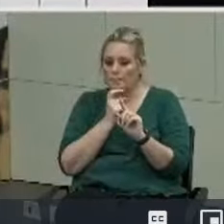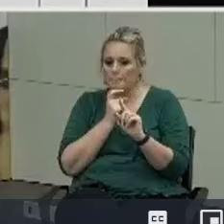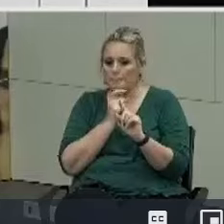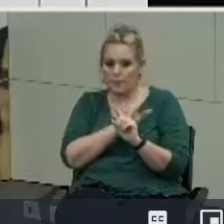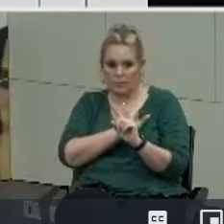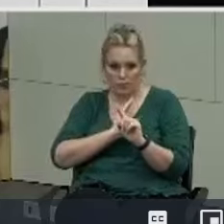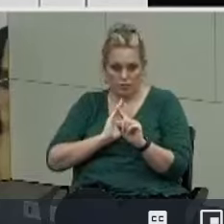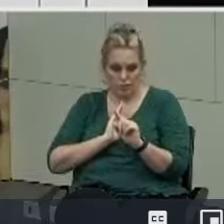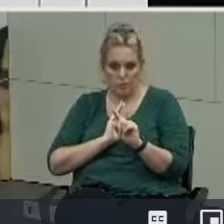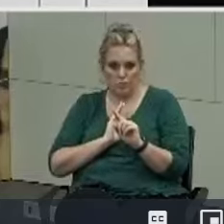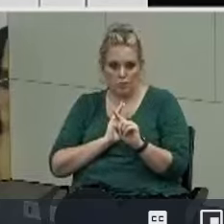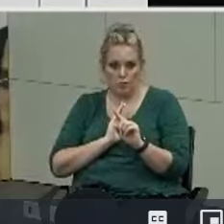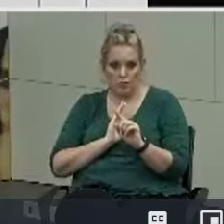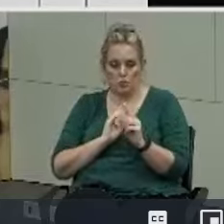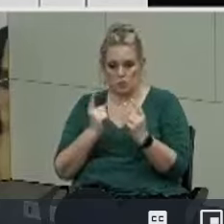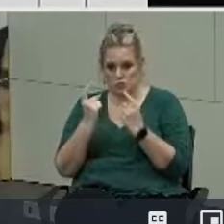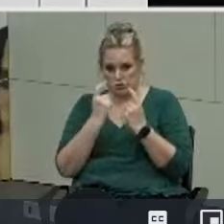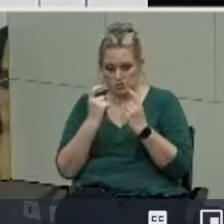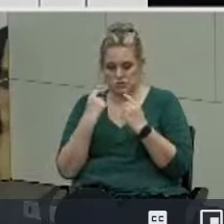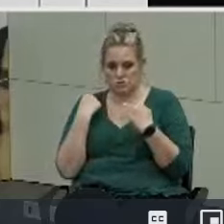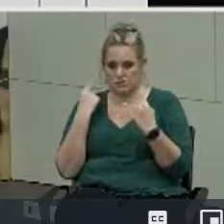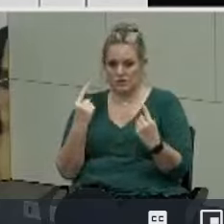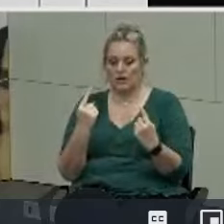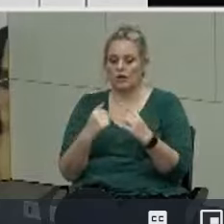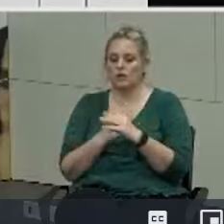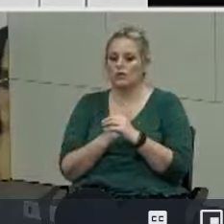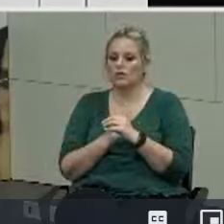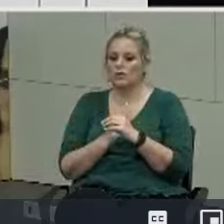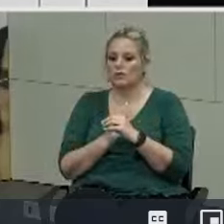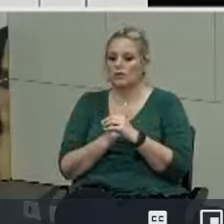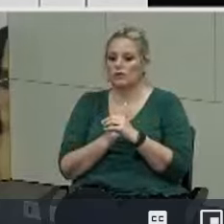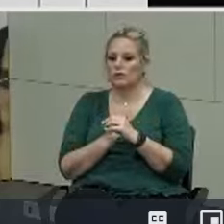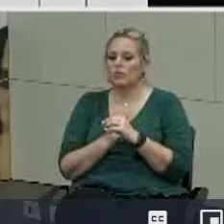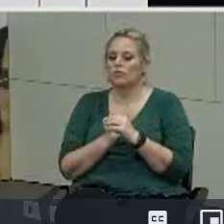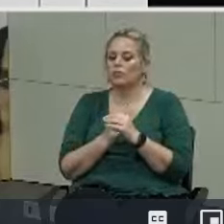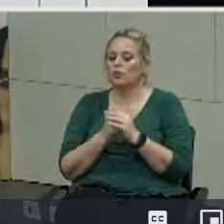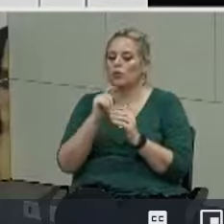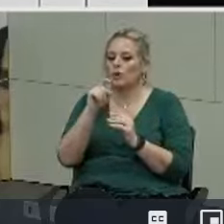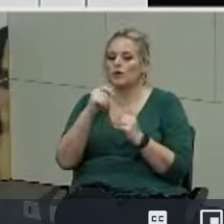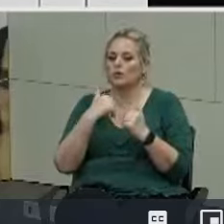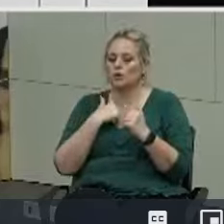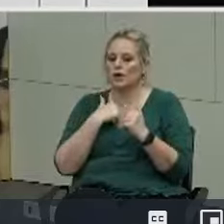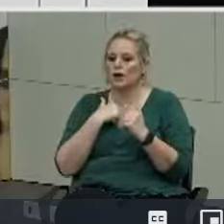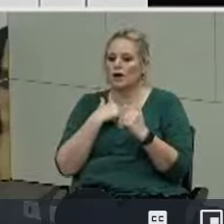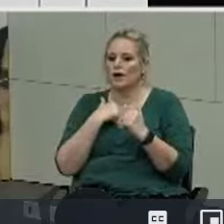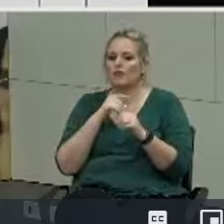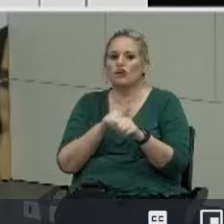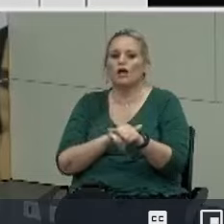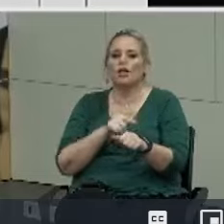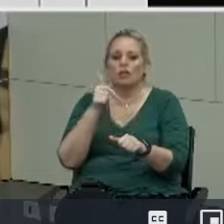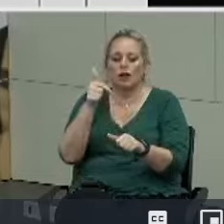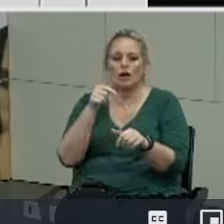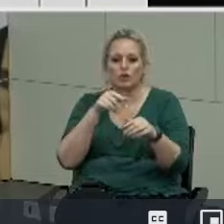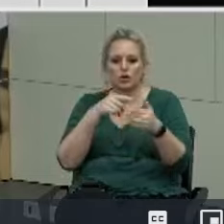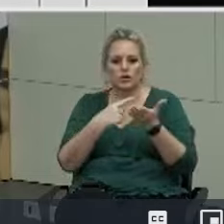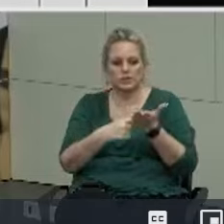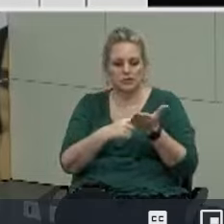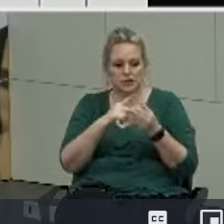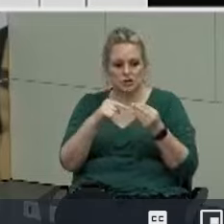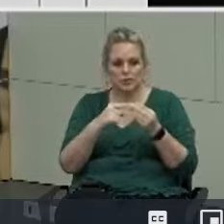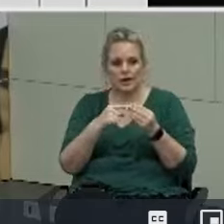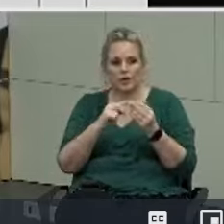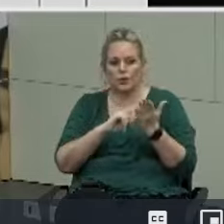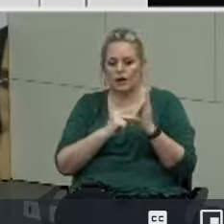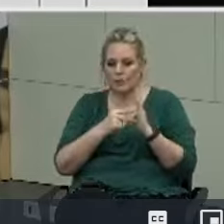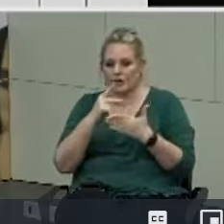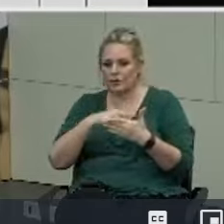members have um uh will want a longer discussion about the definition of programming and seeing if we change and